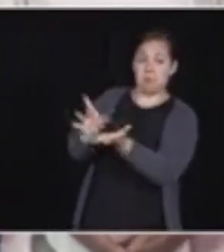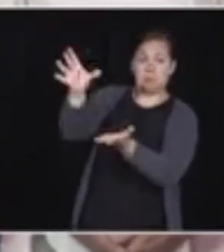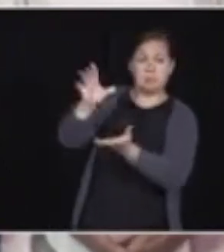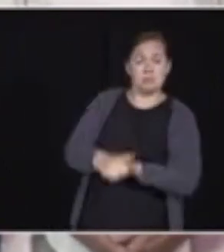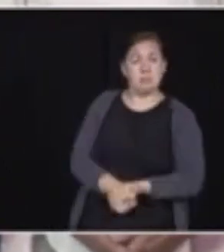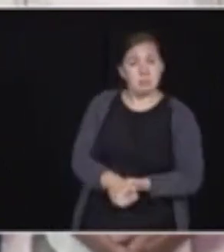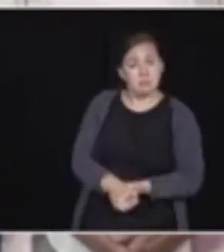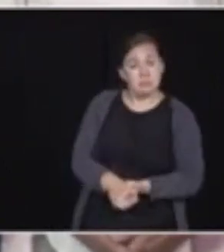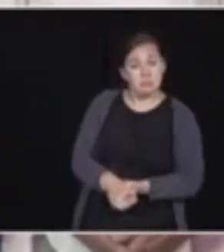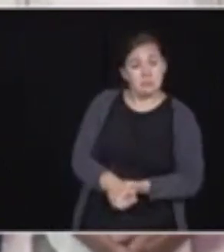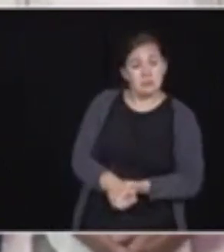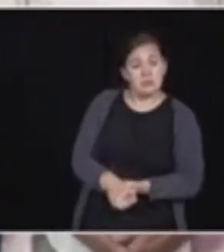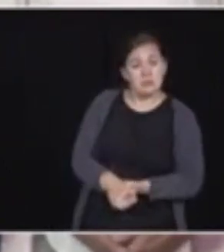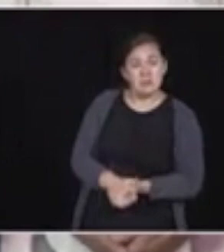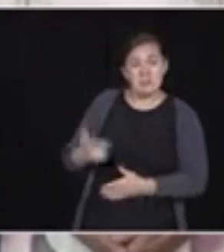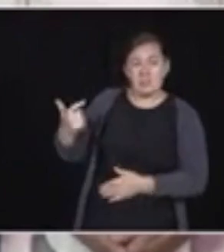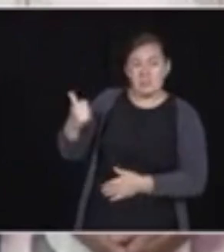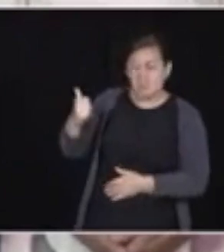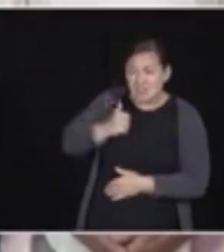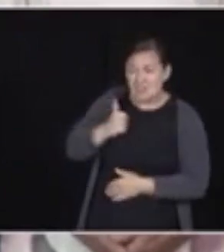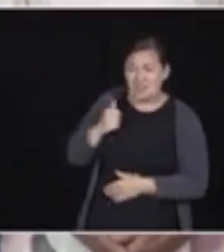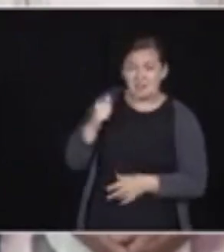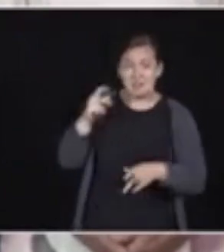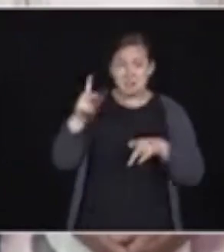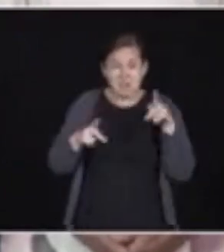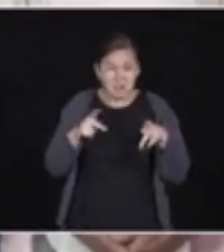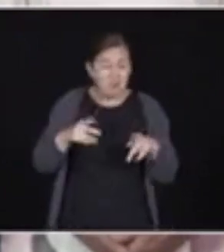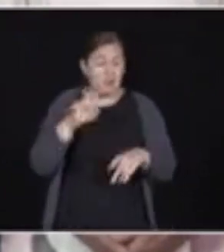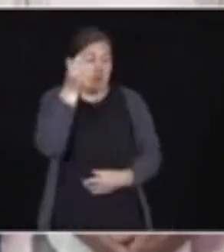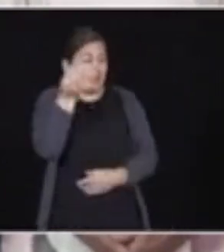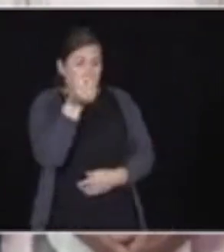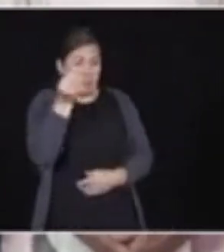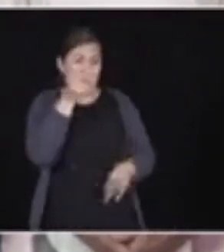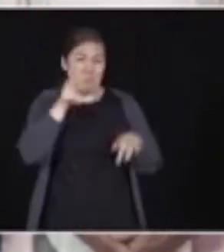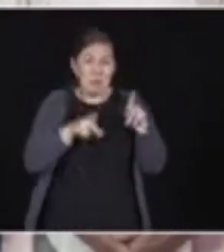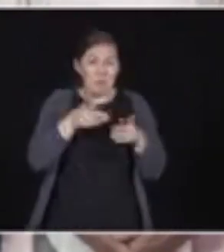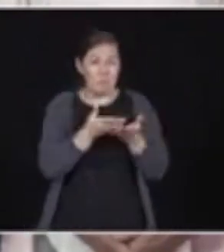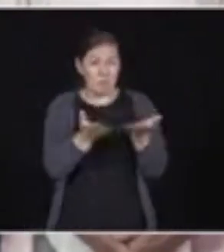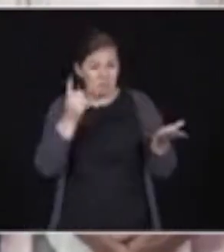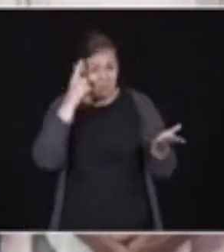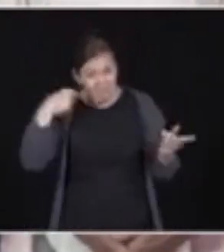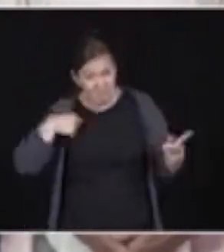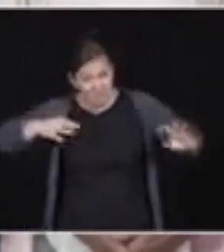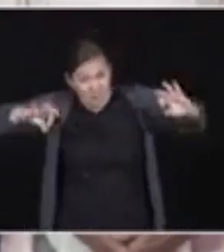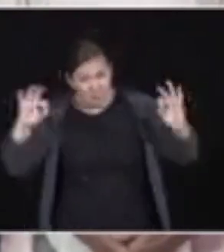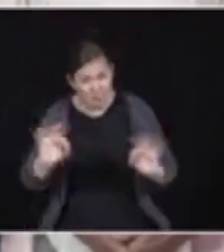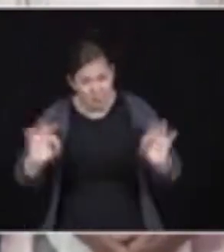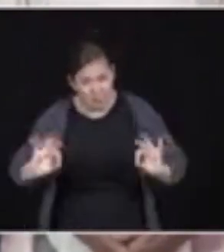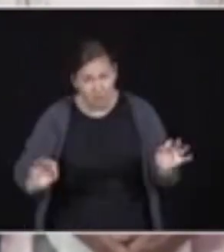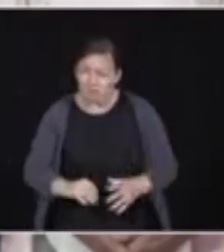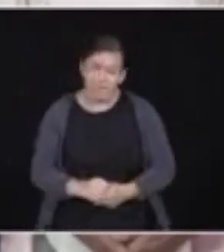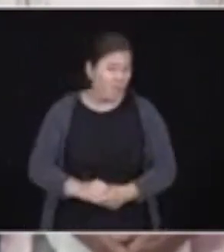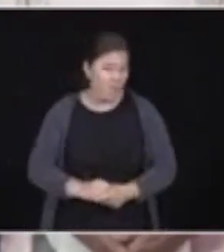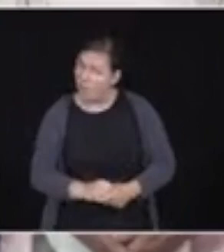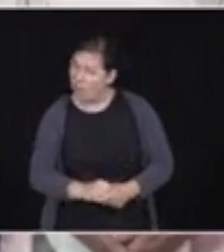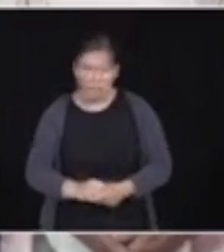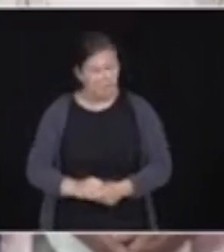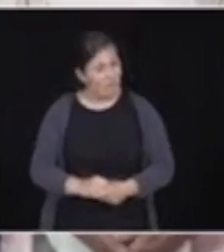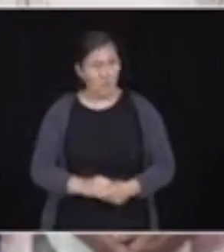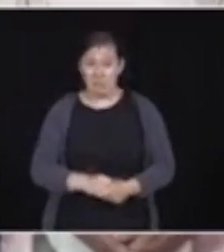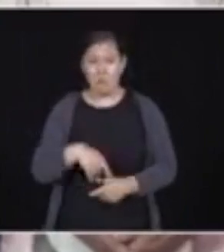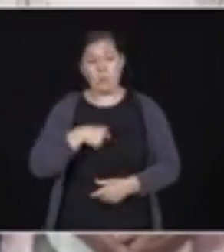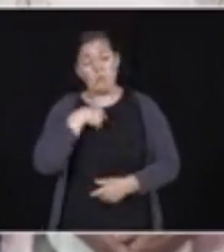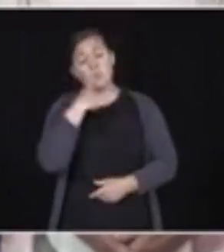In Ontario. We will come back swinging like they have never seen before. I said those exact words to Ambassador